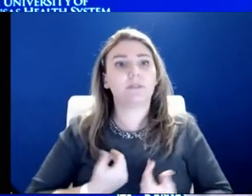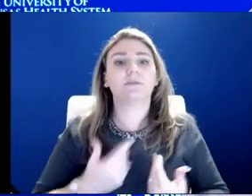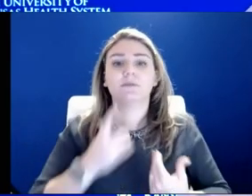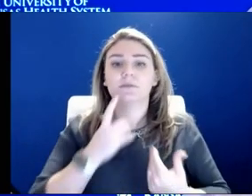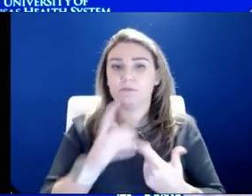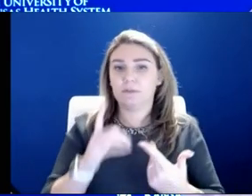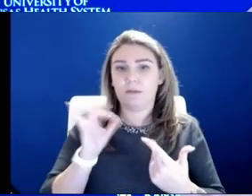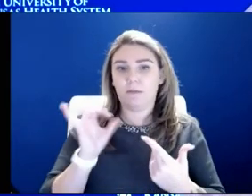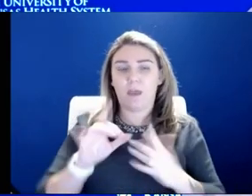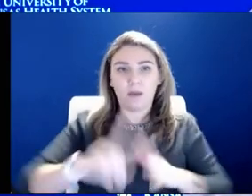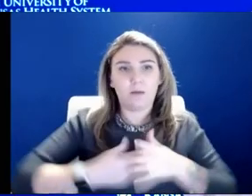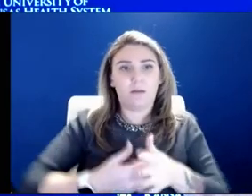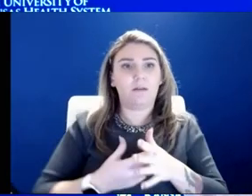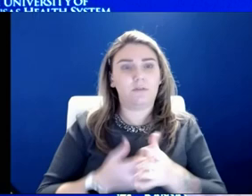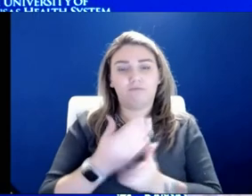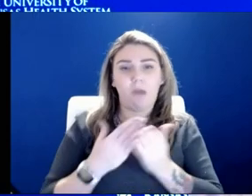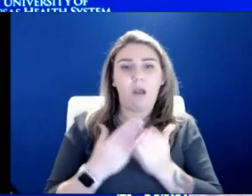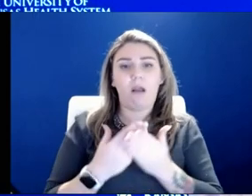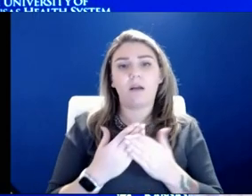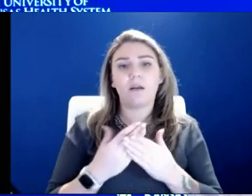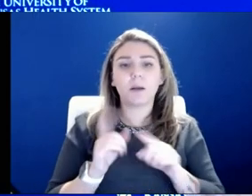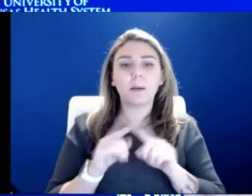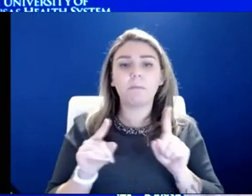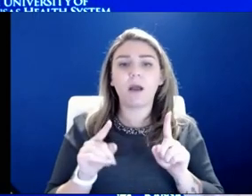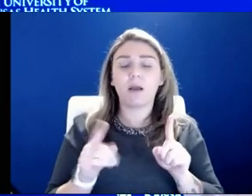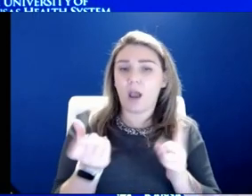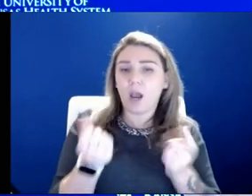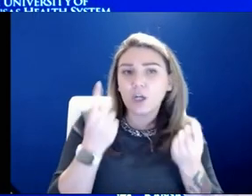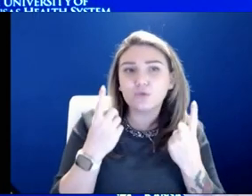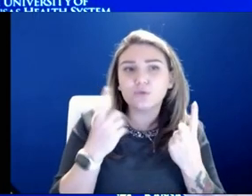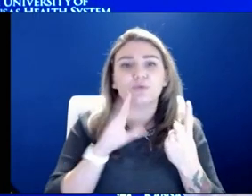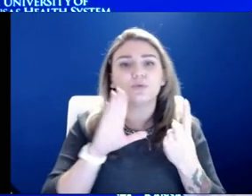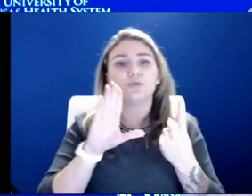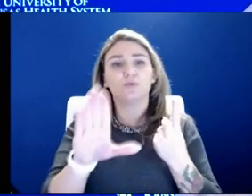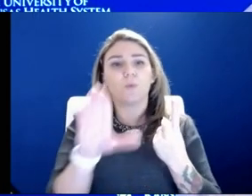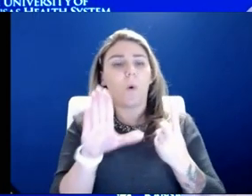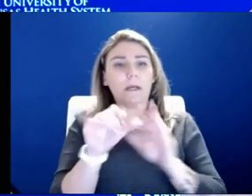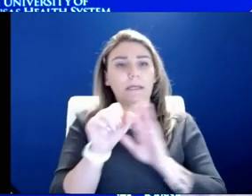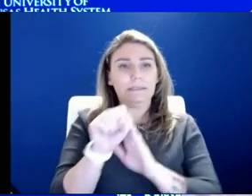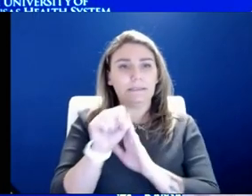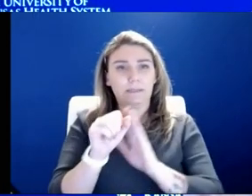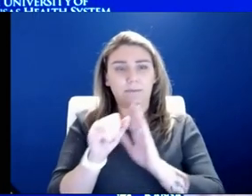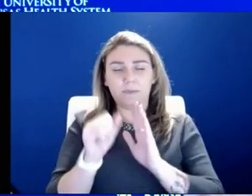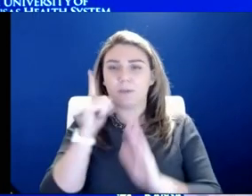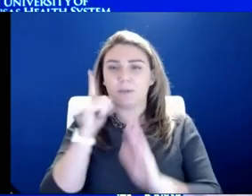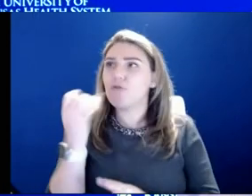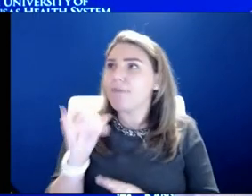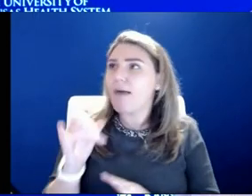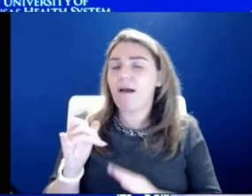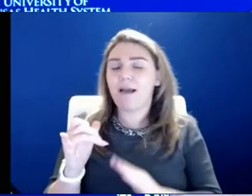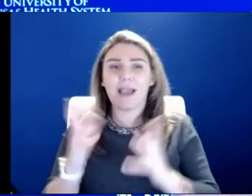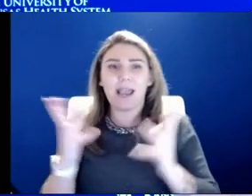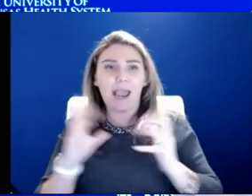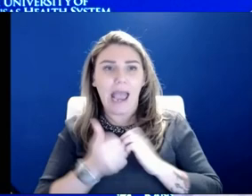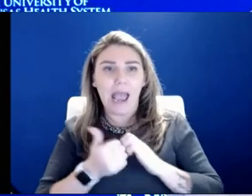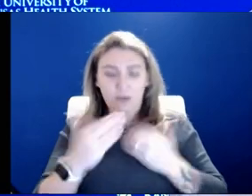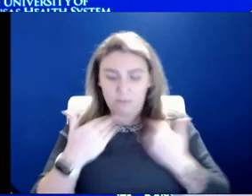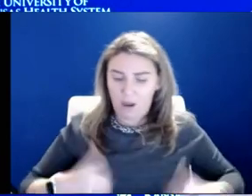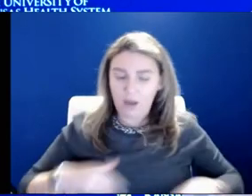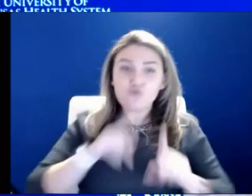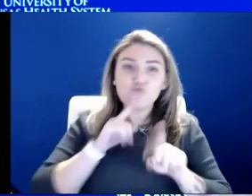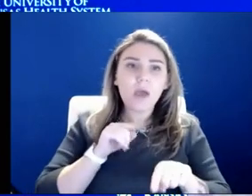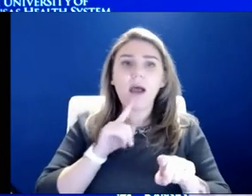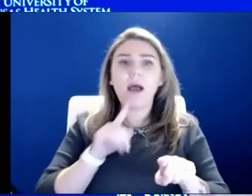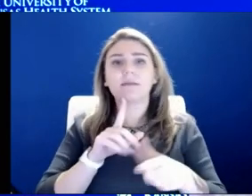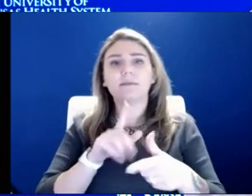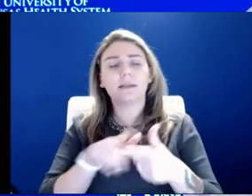initial phase as well, but it's just understanding what your symptoms are, how your body is reacting and, you know, compared to